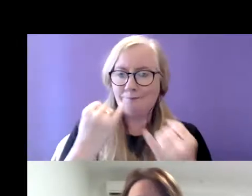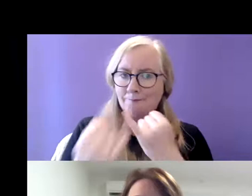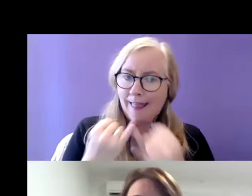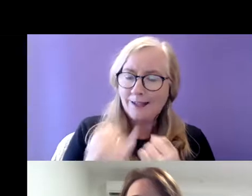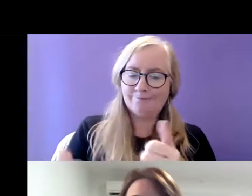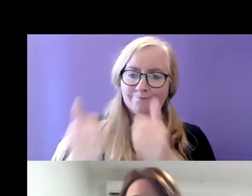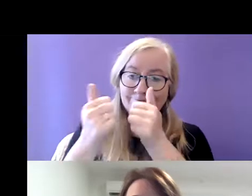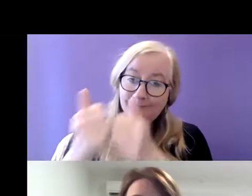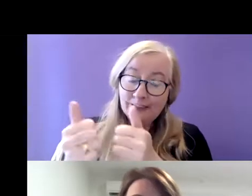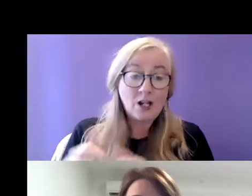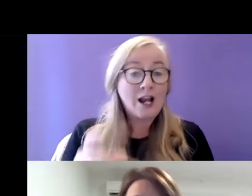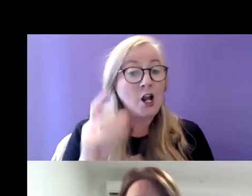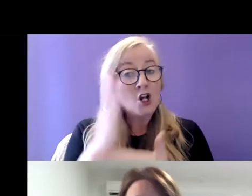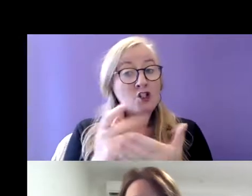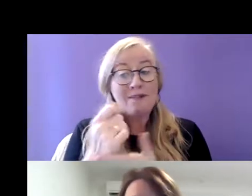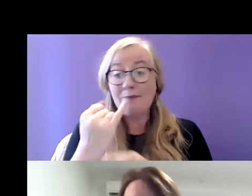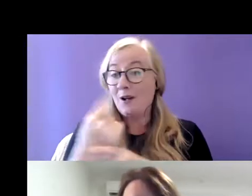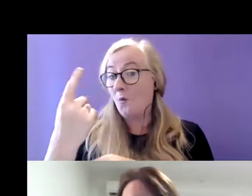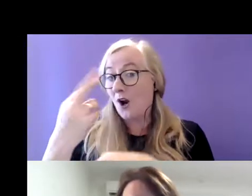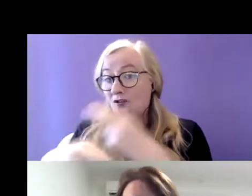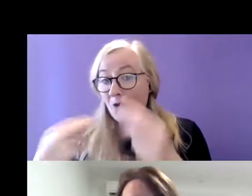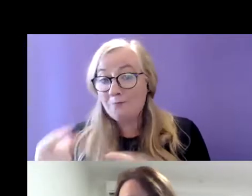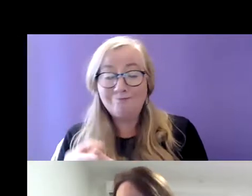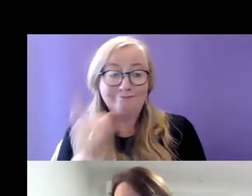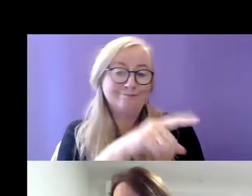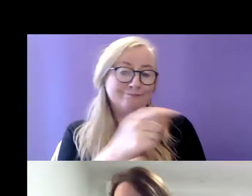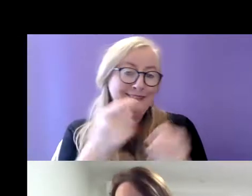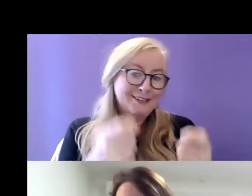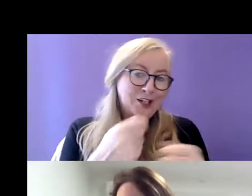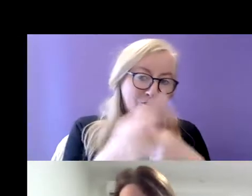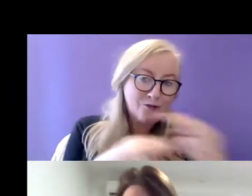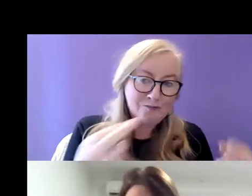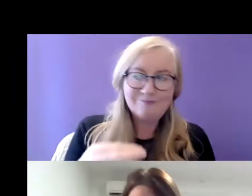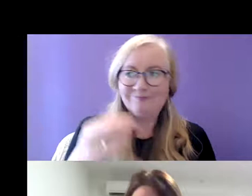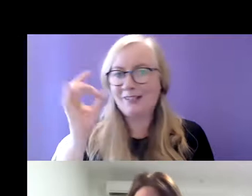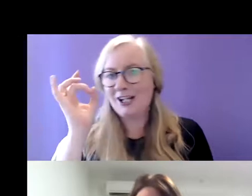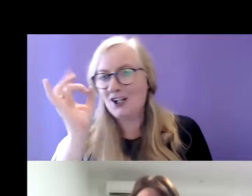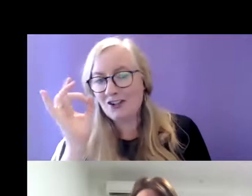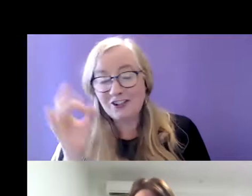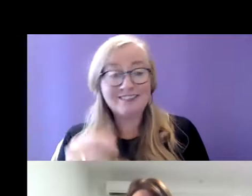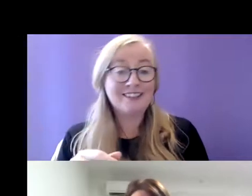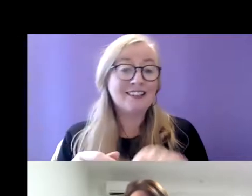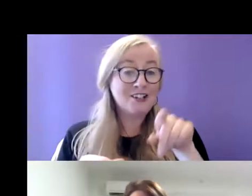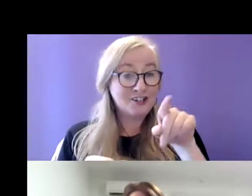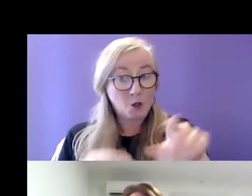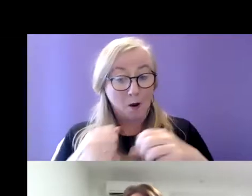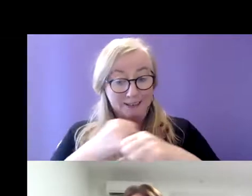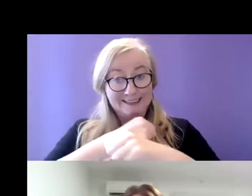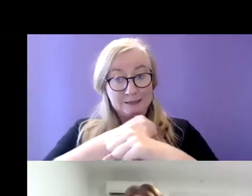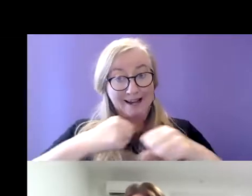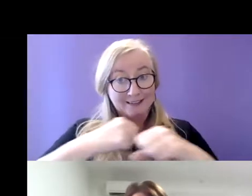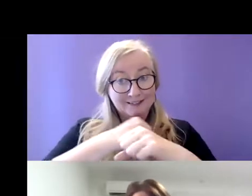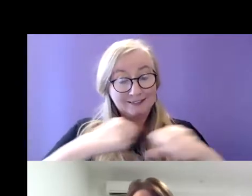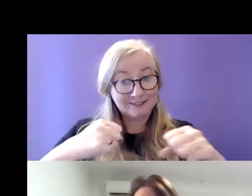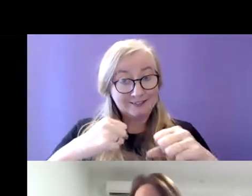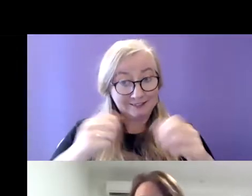or sometimes they are in one room sometimes they are in a sitting room also in the kitchen so this issue of space of it being